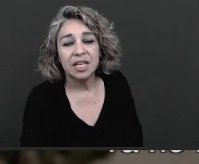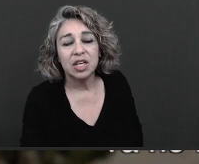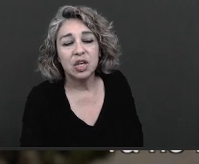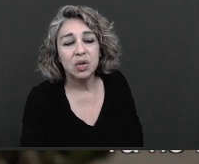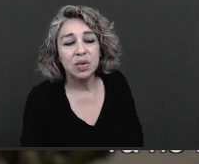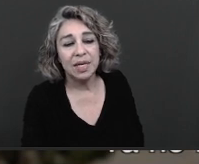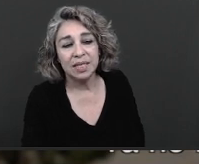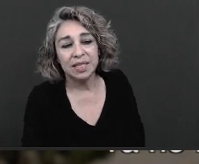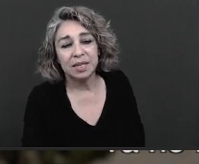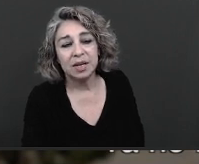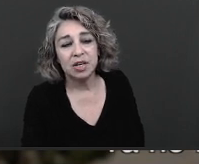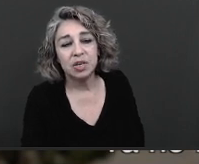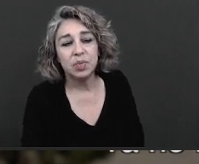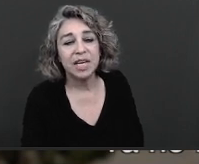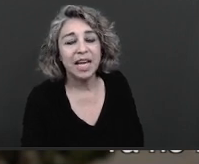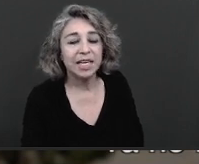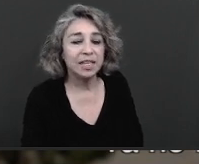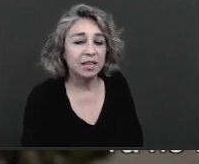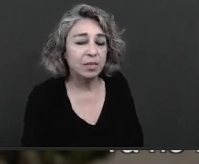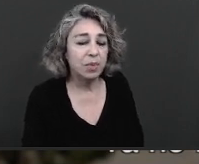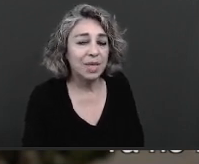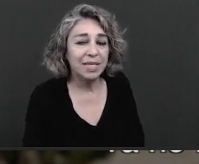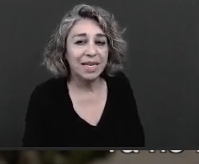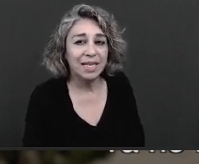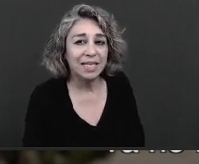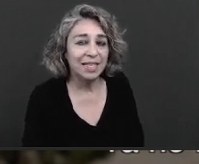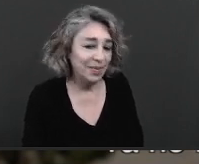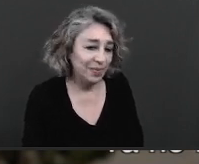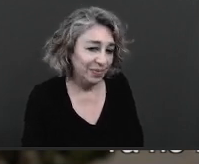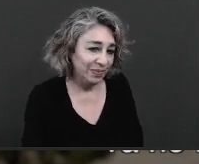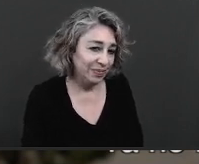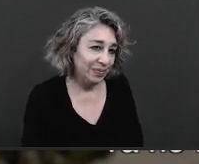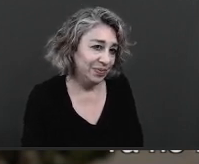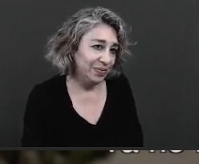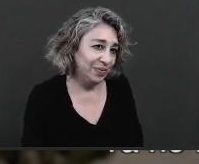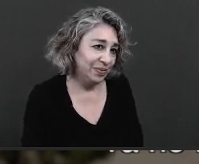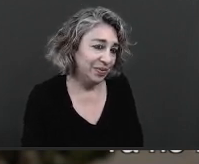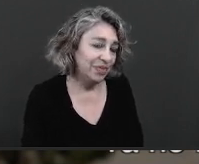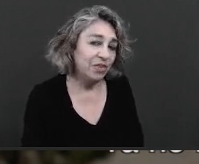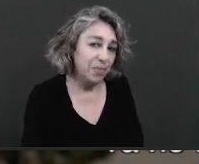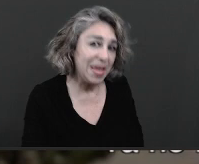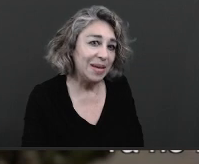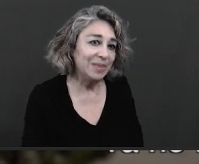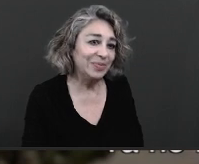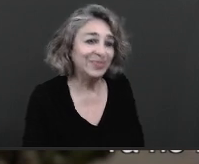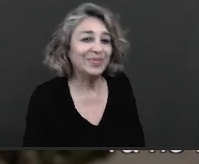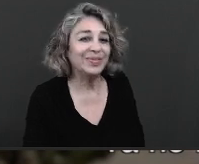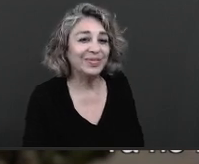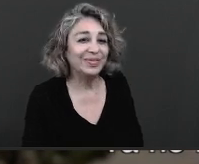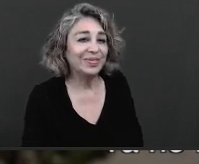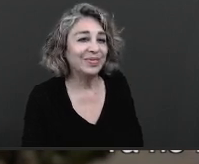units to protect the president for me